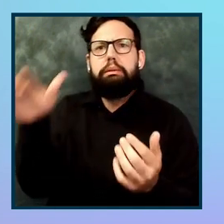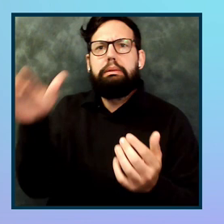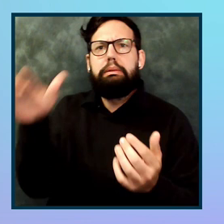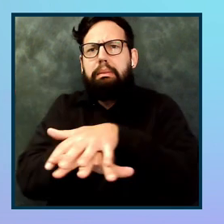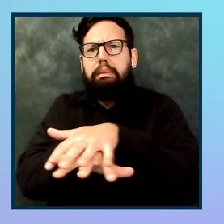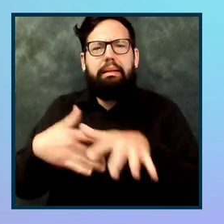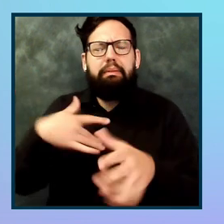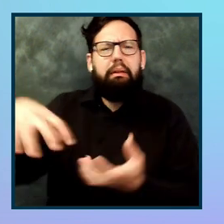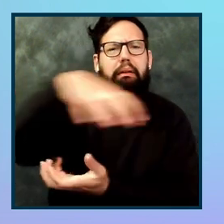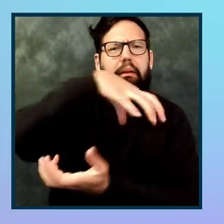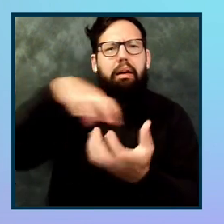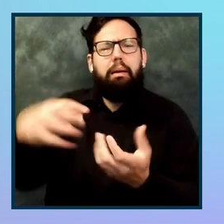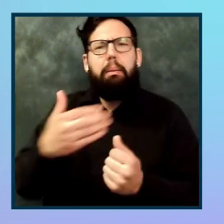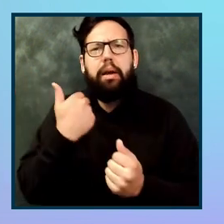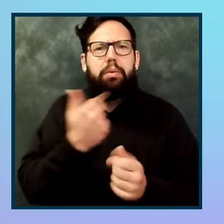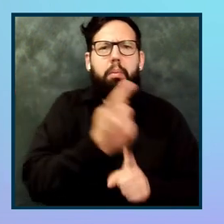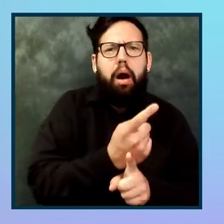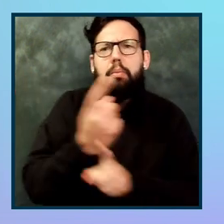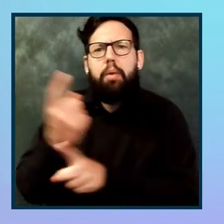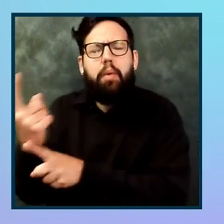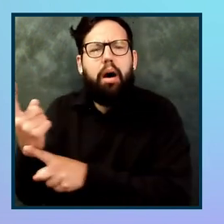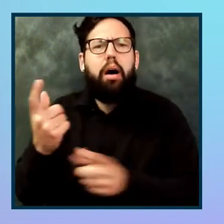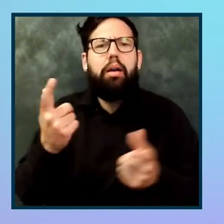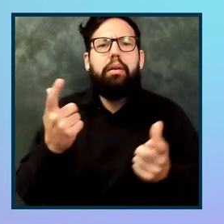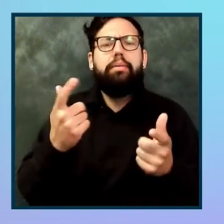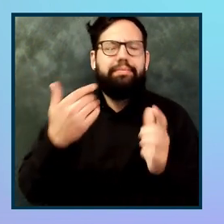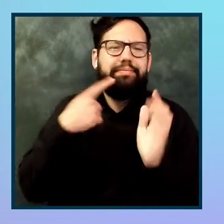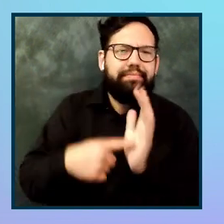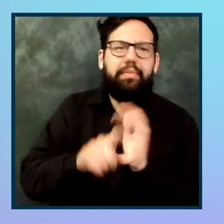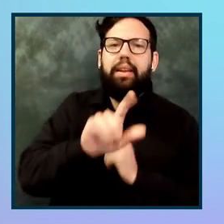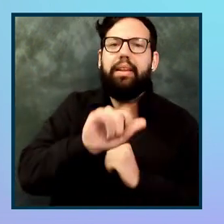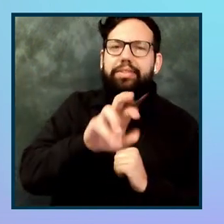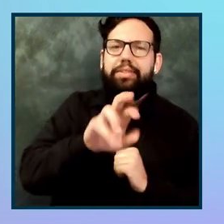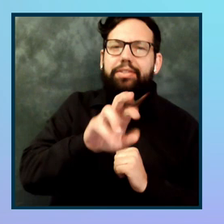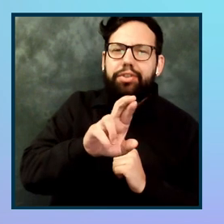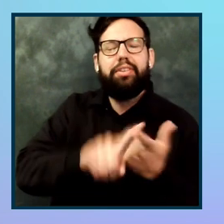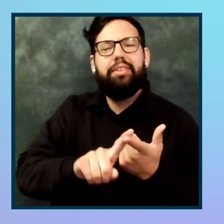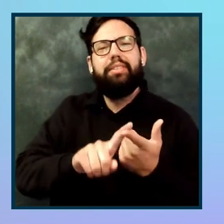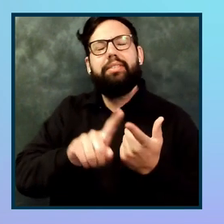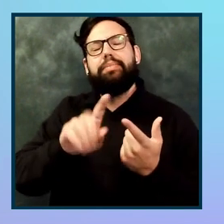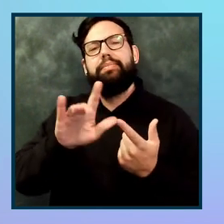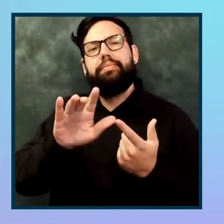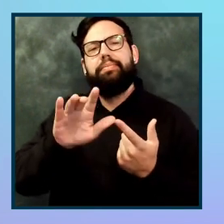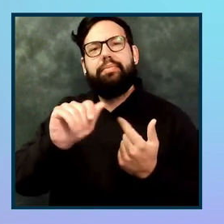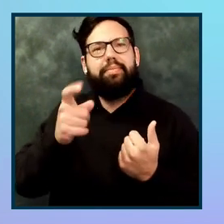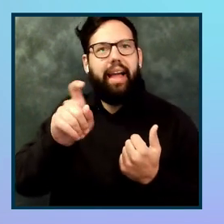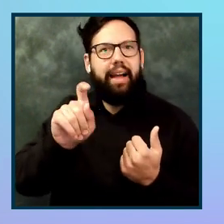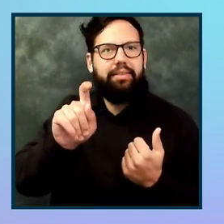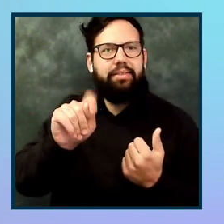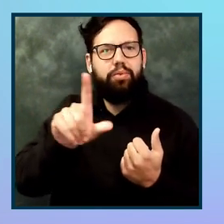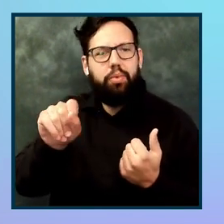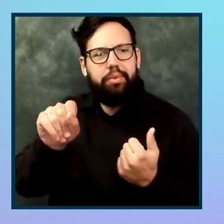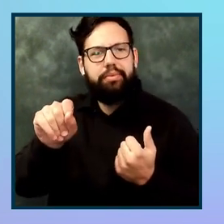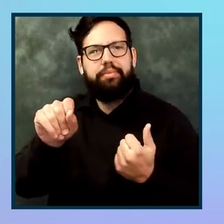So example, using Axe DevTools, VS Code Linter, Just Axe, a